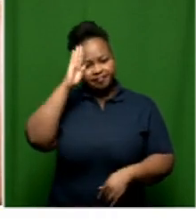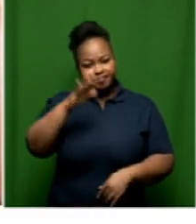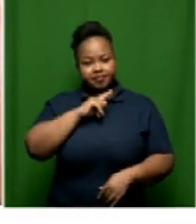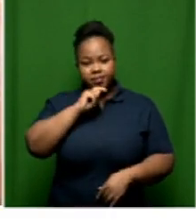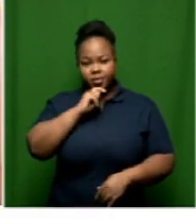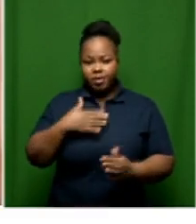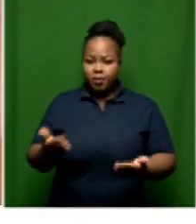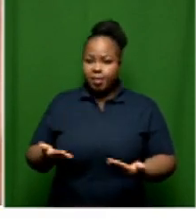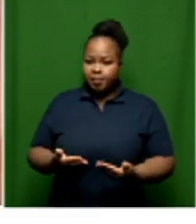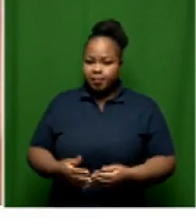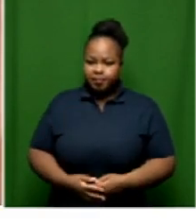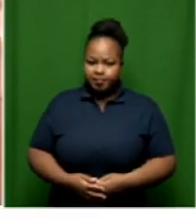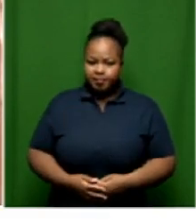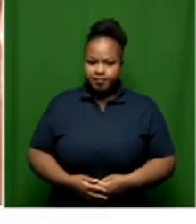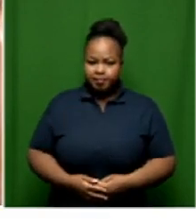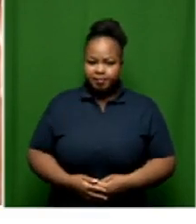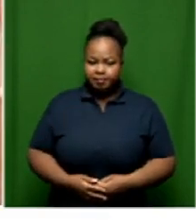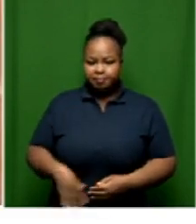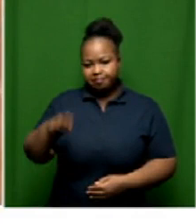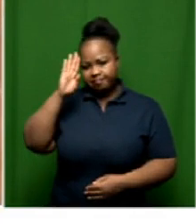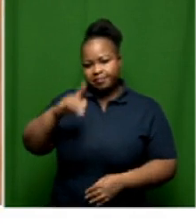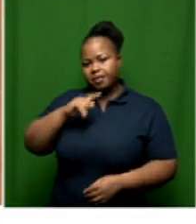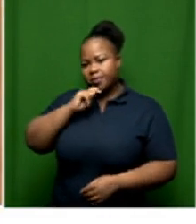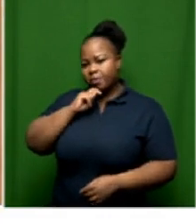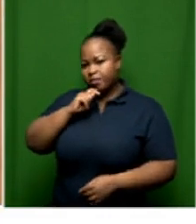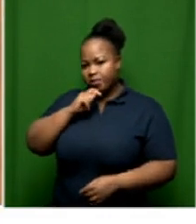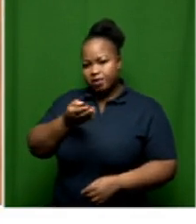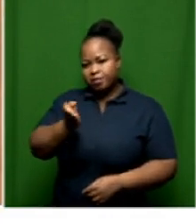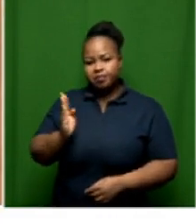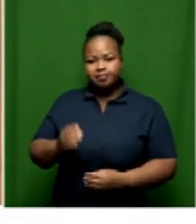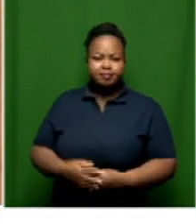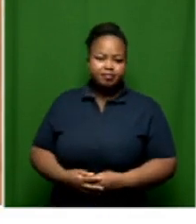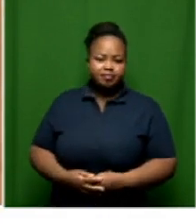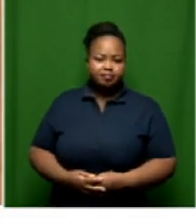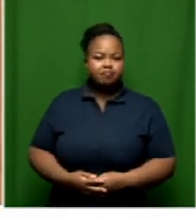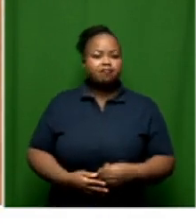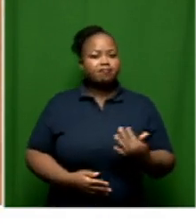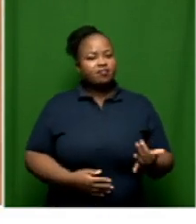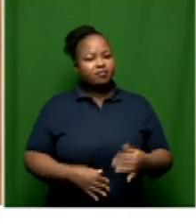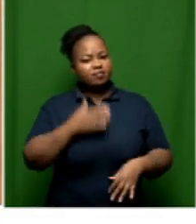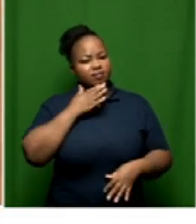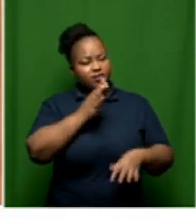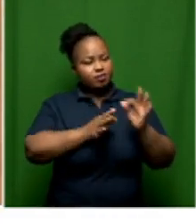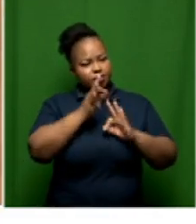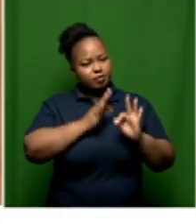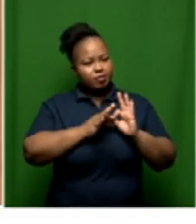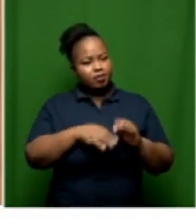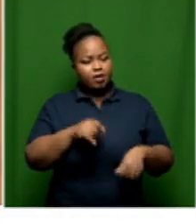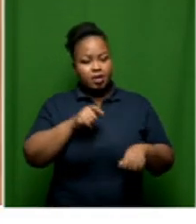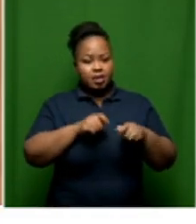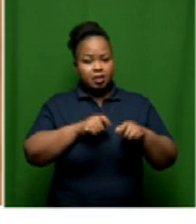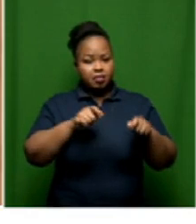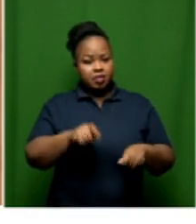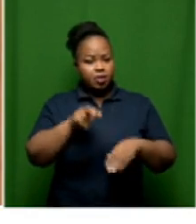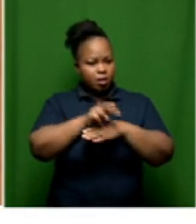for joining us. Welcome to Morning Live. Good morning, SIP, and good morning to your viewers. Now take us through how people can